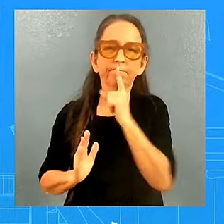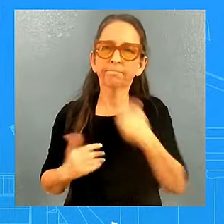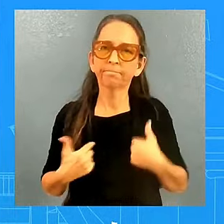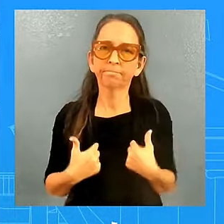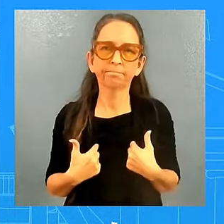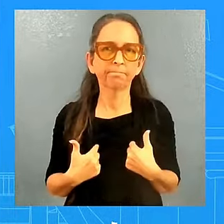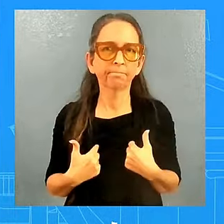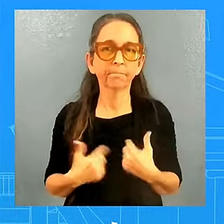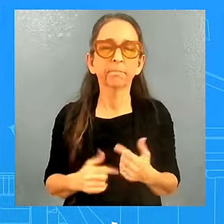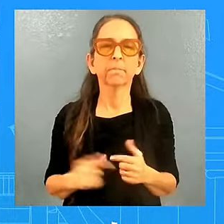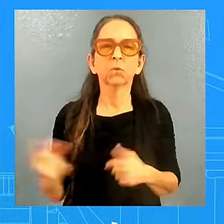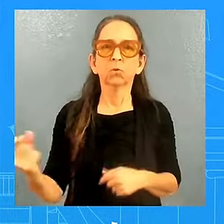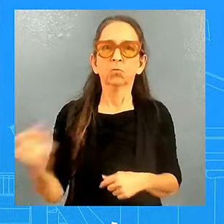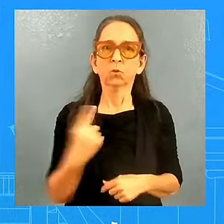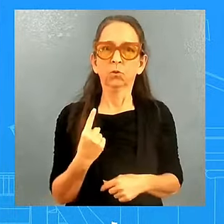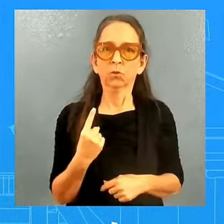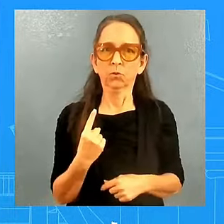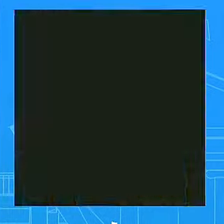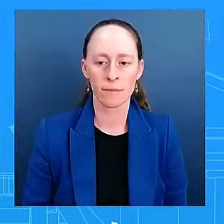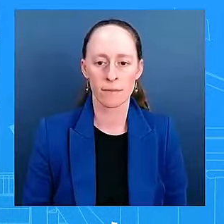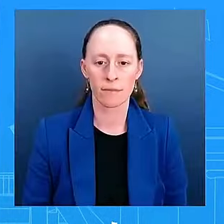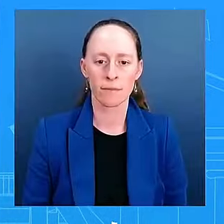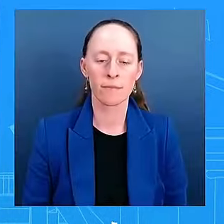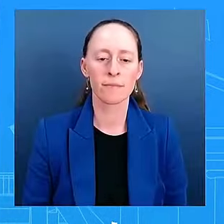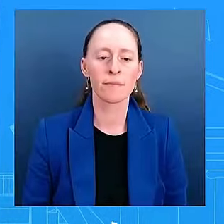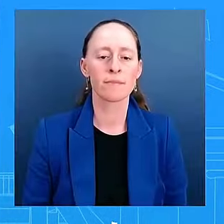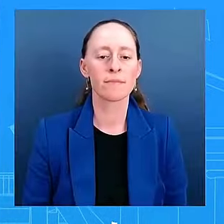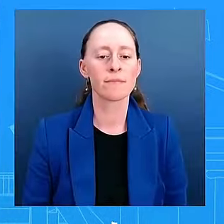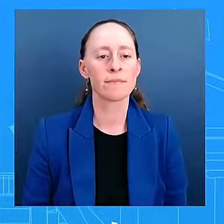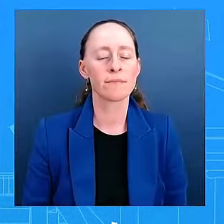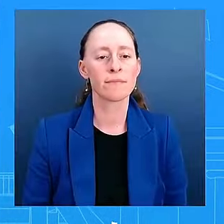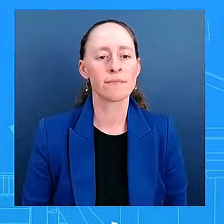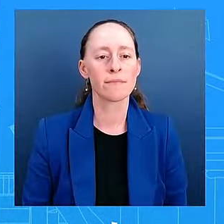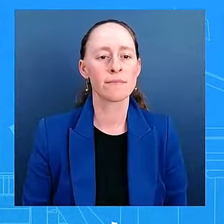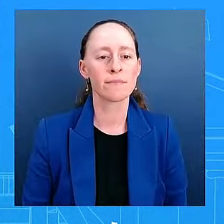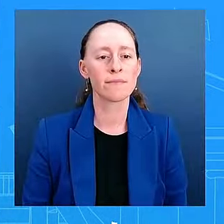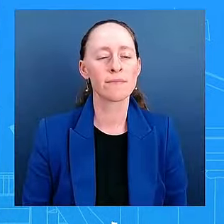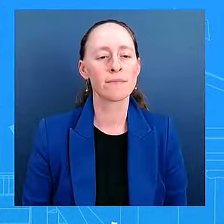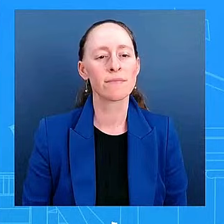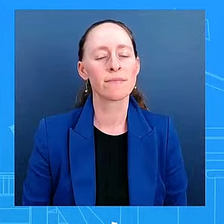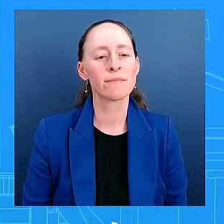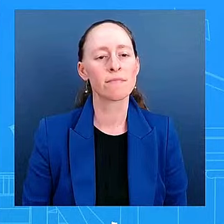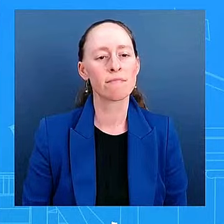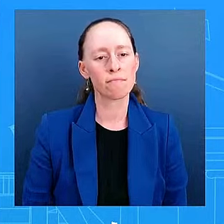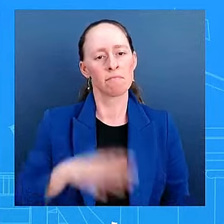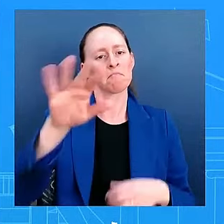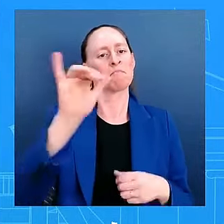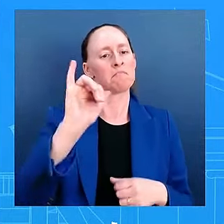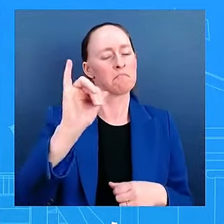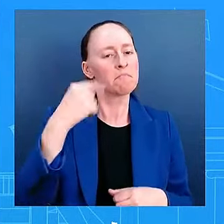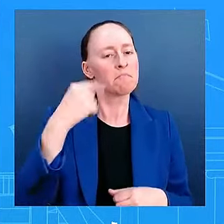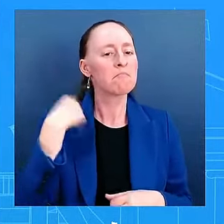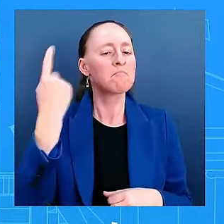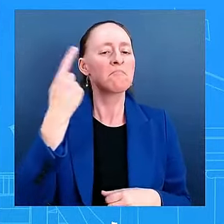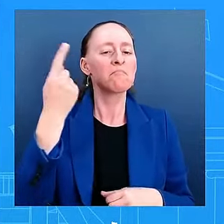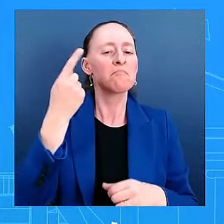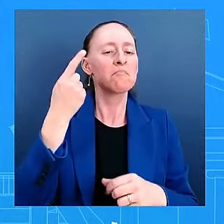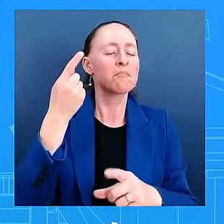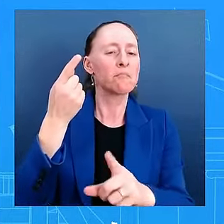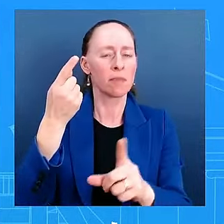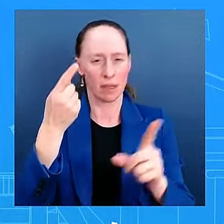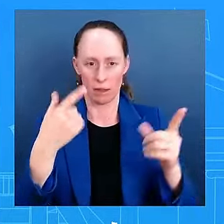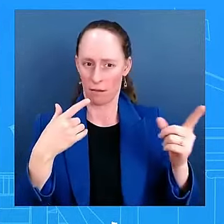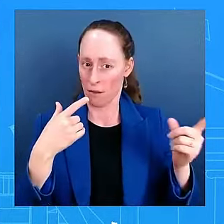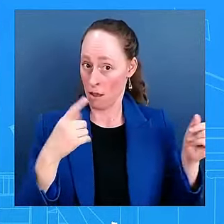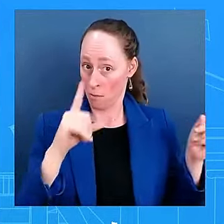to speculate one more time about something else. On a related note, I mean, Vladimir Putin said today he was ready to talk to Donald Trump. Would that be a good idea?